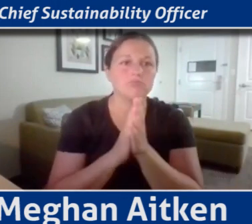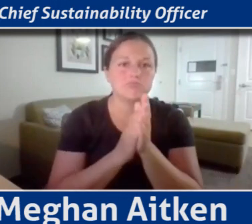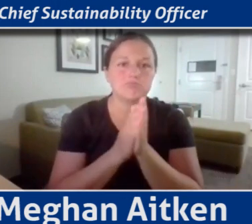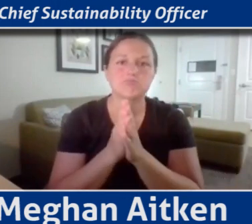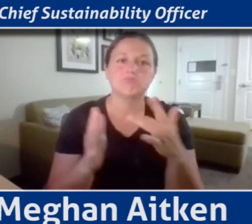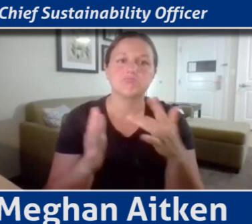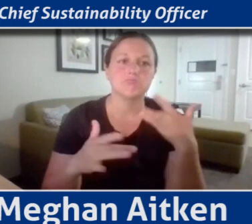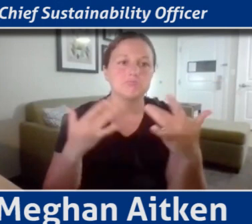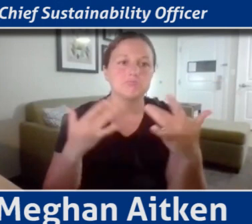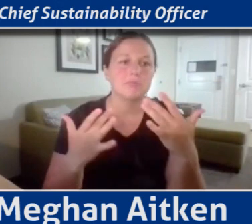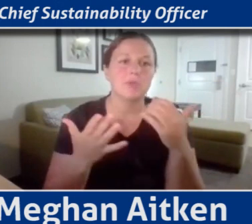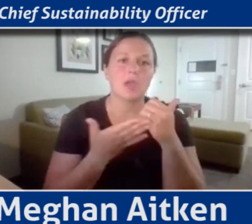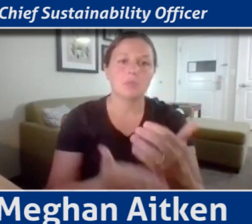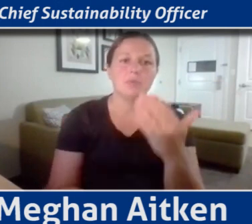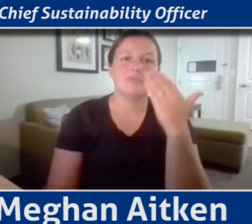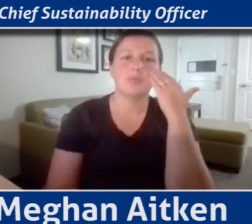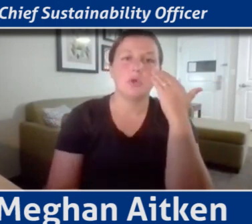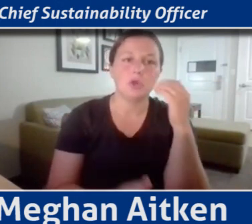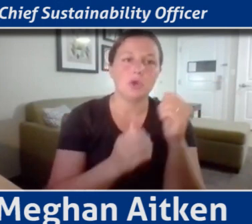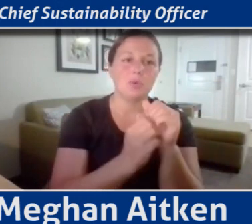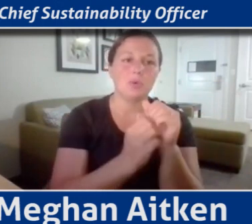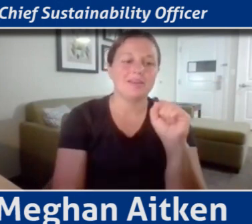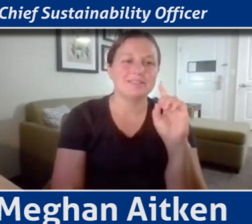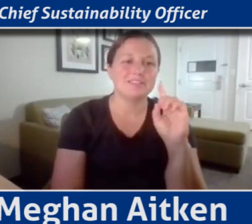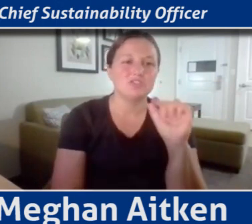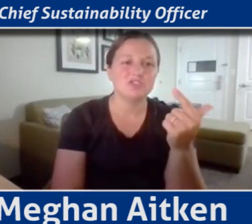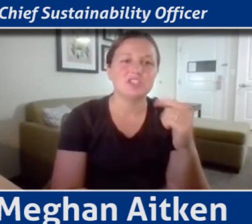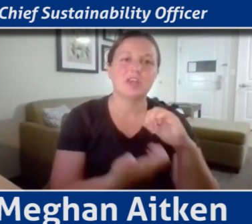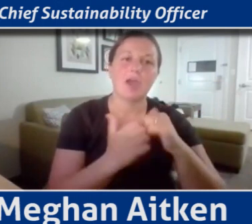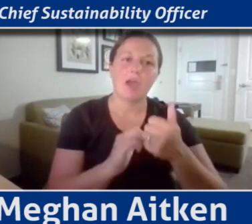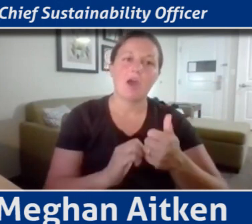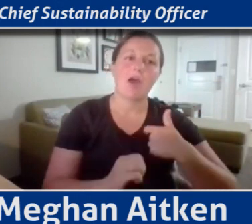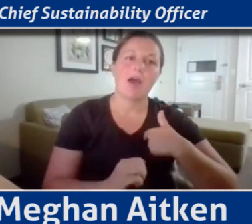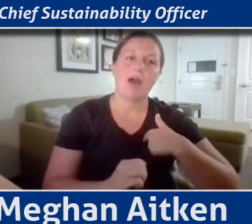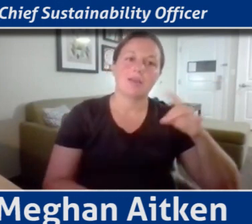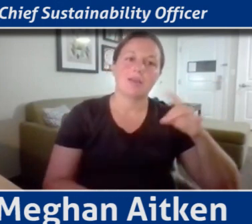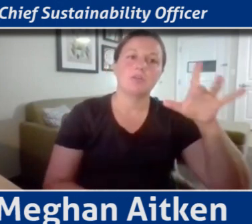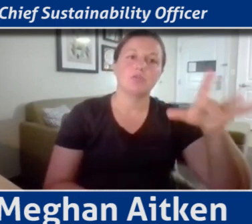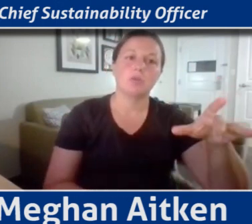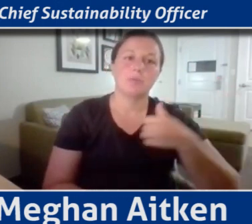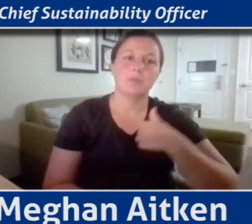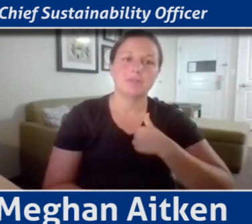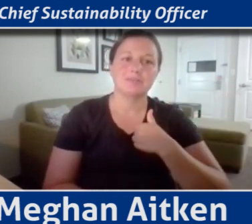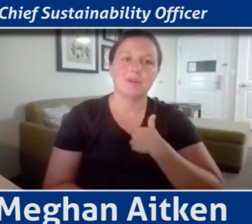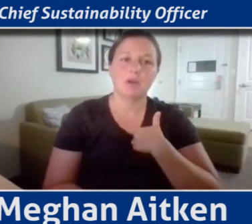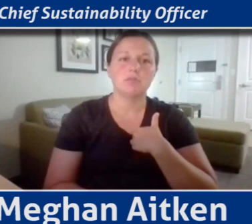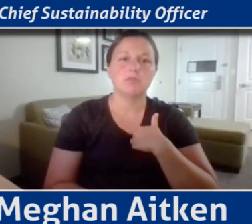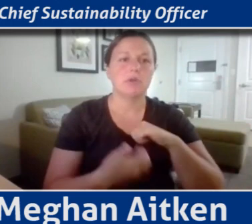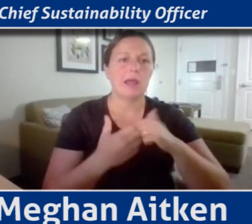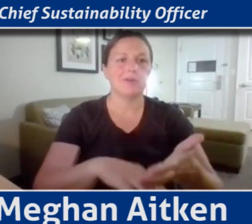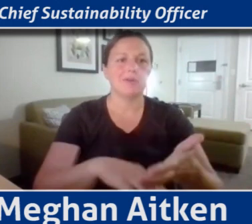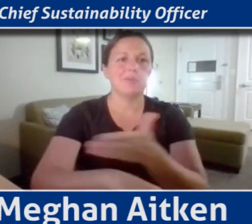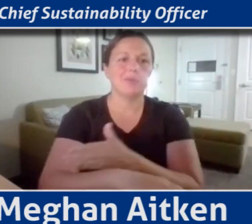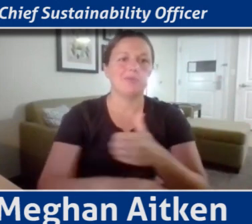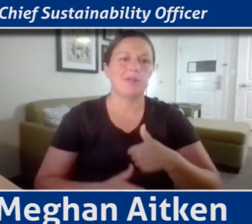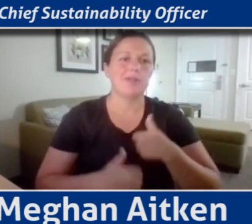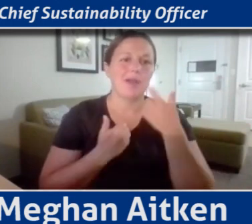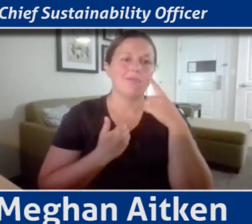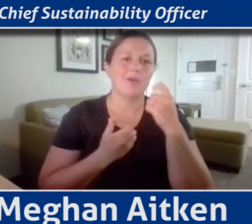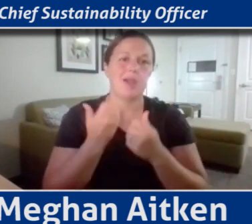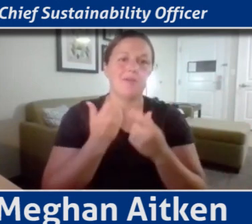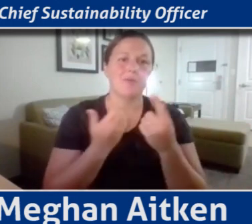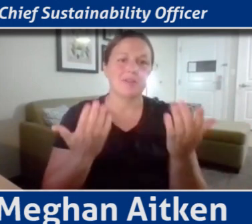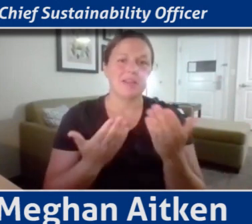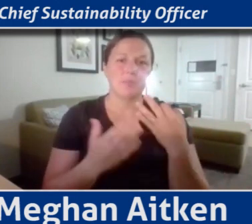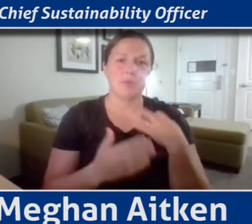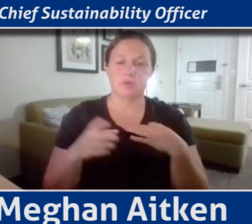SDGs and how, you they can contribute to them in their own life and how, you know, it can better quality of life in Pittsburgh. Yeah, it reminds me. I just want to jump